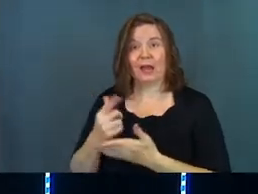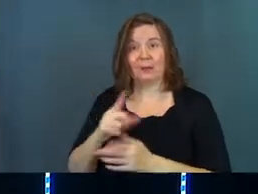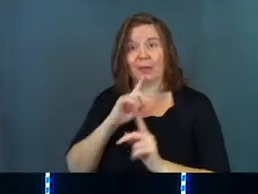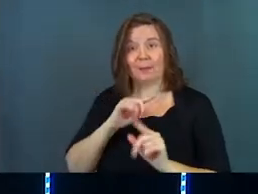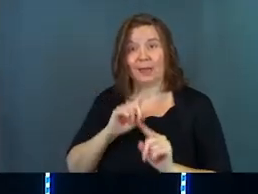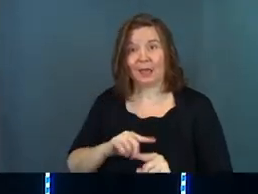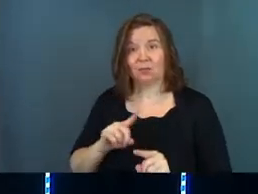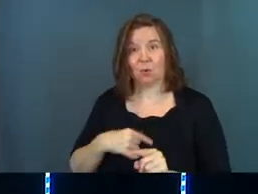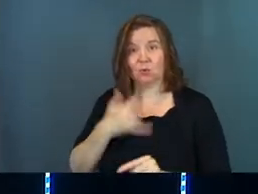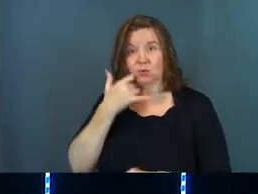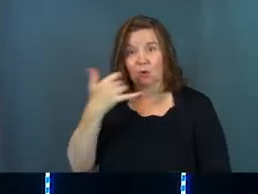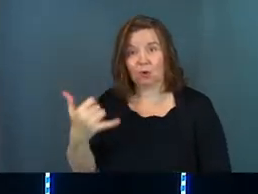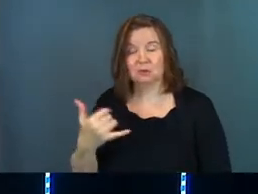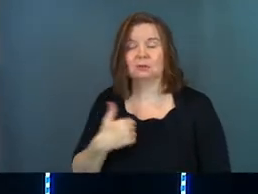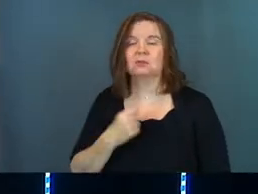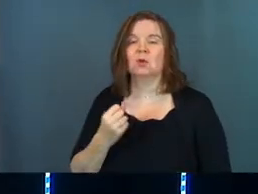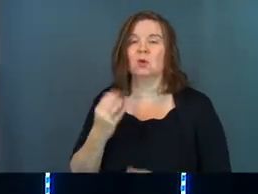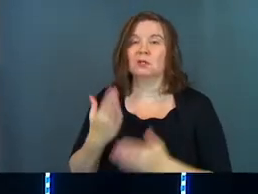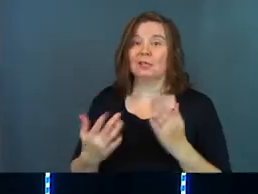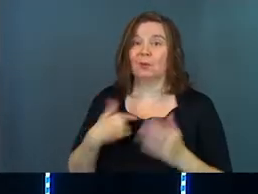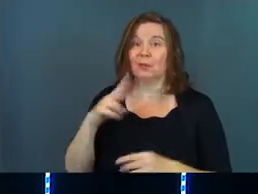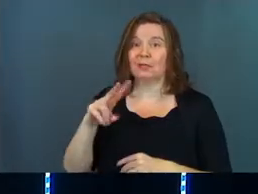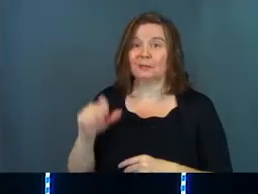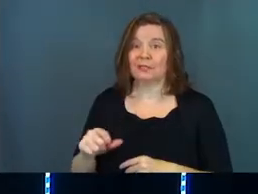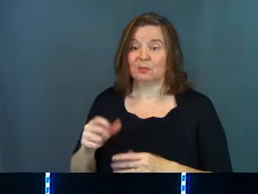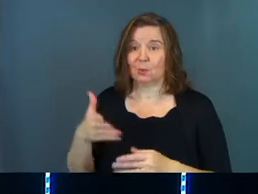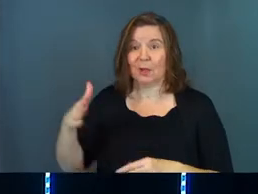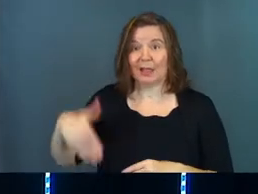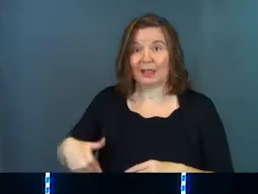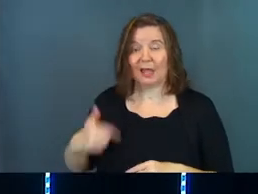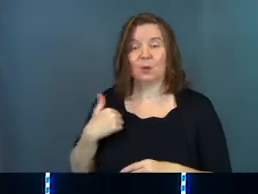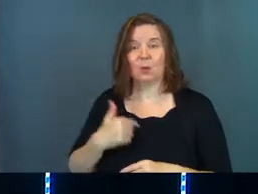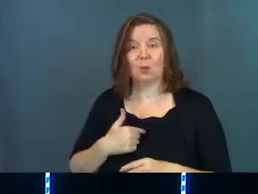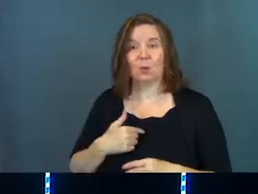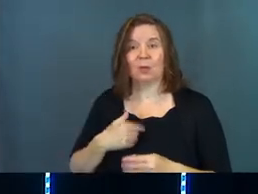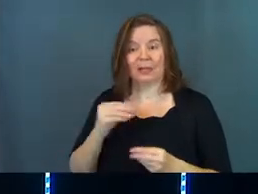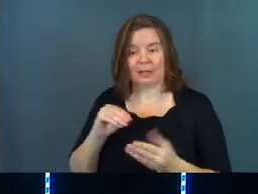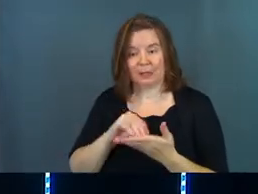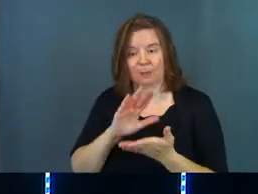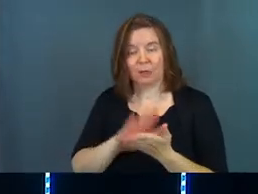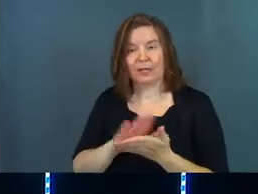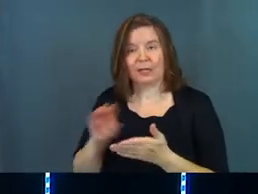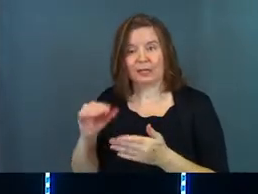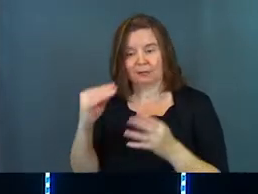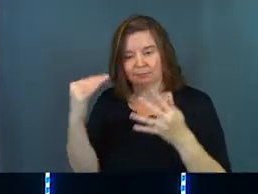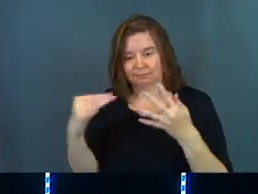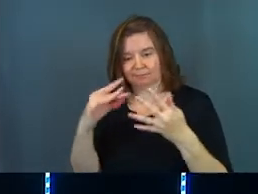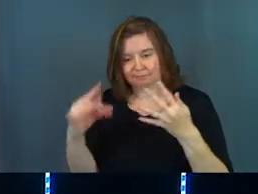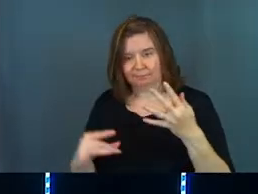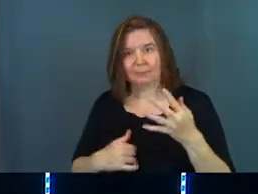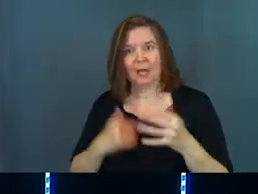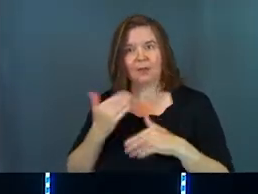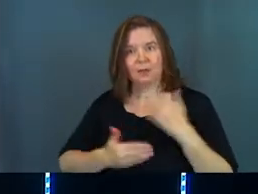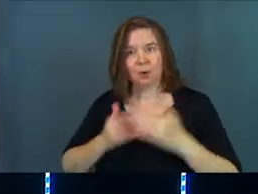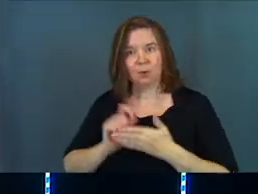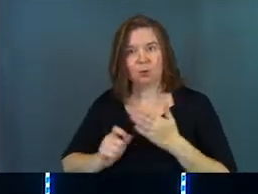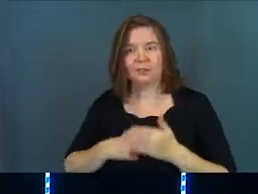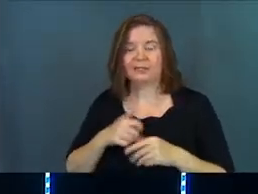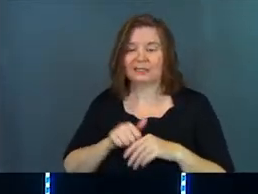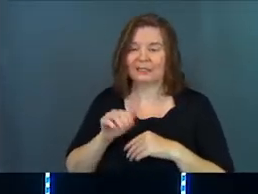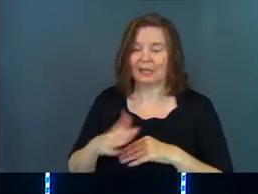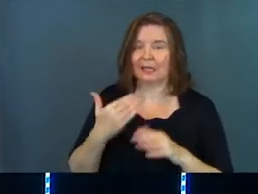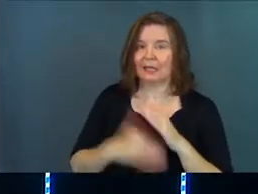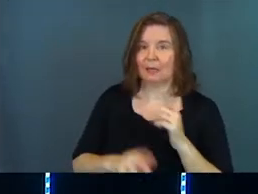them answer those calls. And so somebody's pizza was late, we let them put that in there, and then a process was written that said,